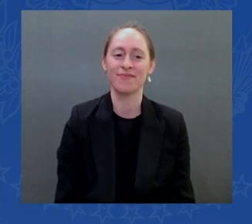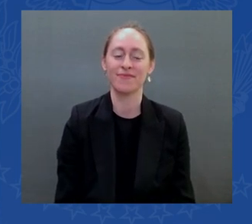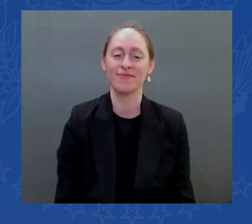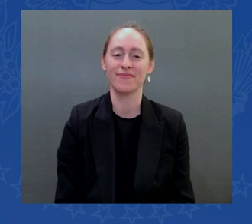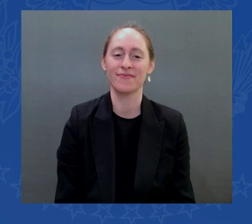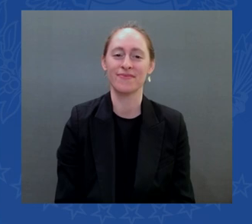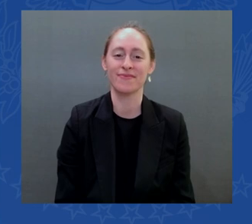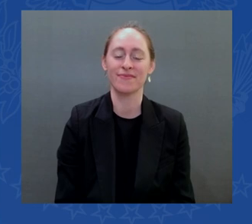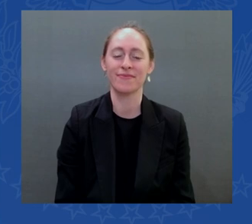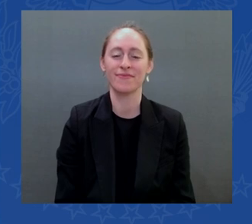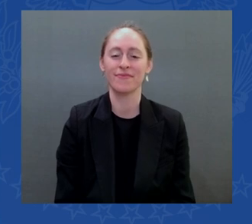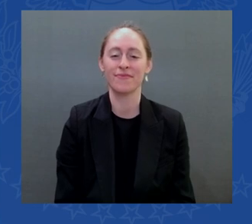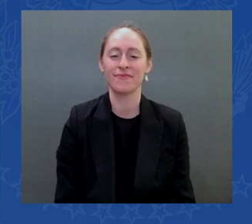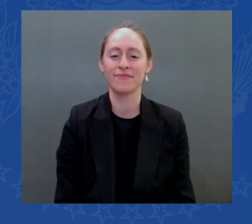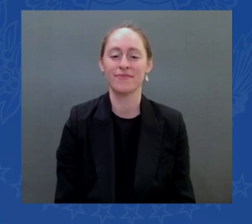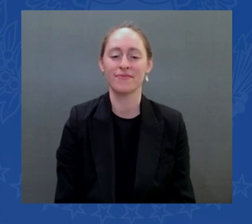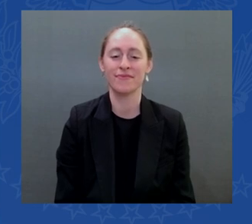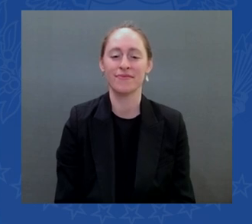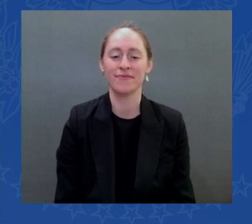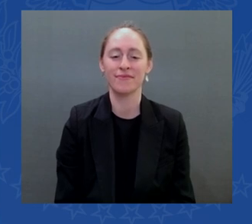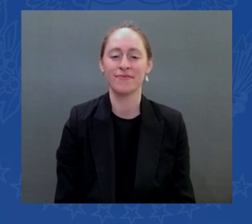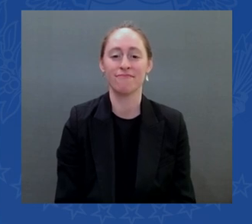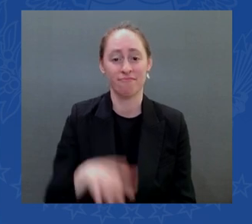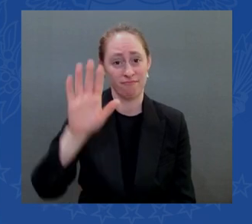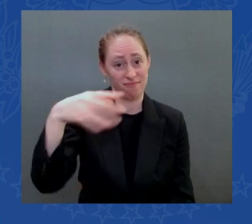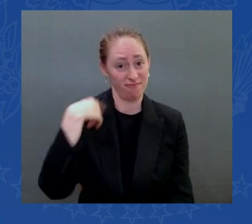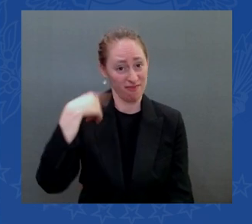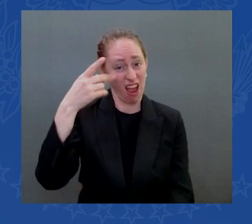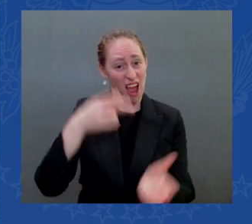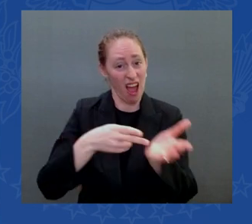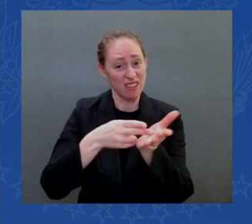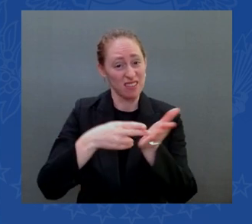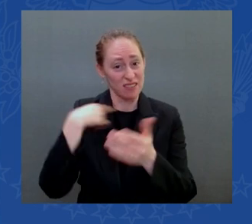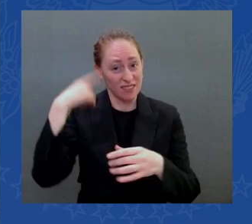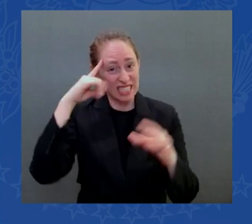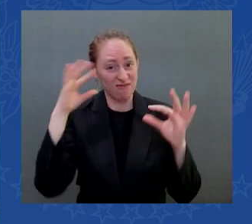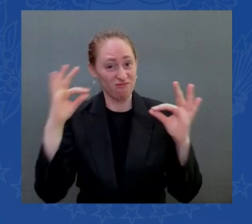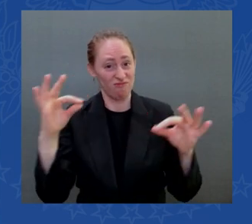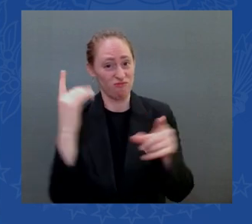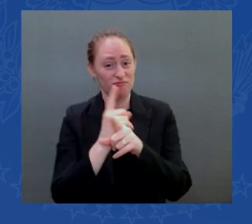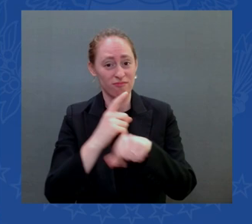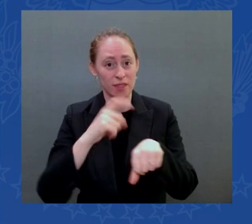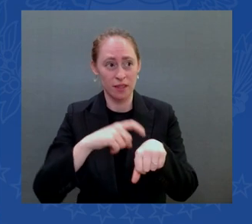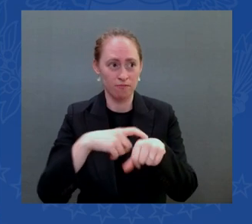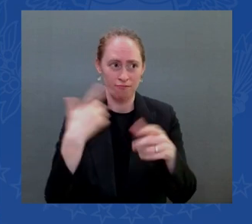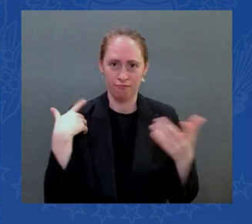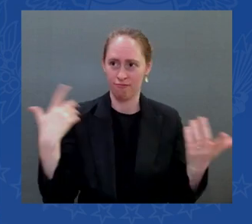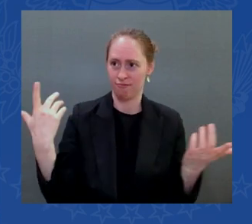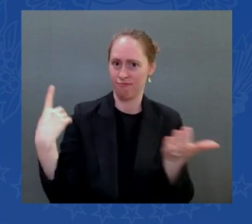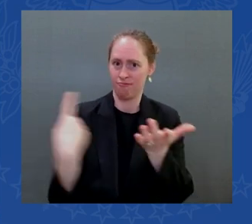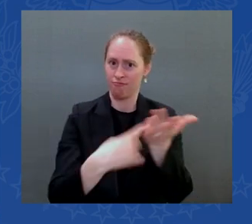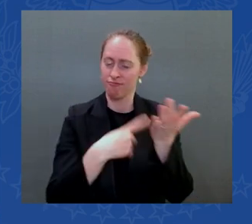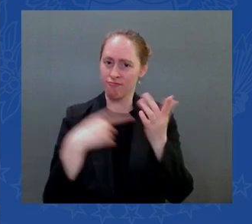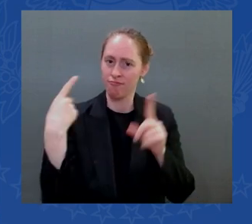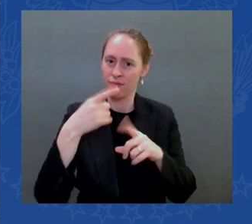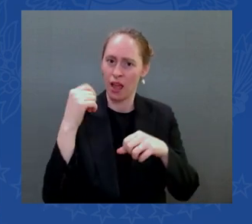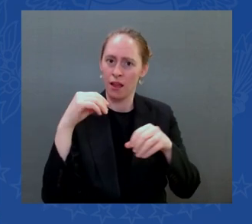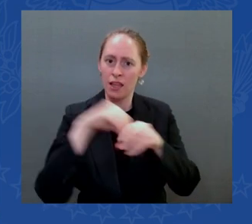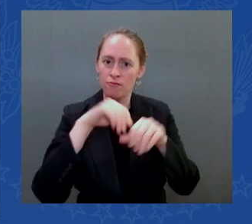infrastructure here in Portsmouth the city the open door our door only stays open if we invest in our future